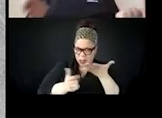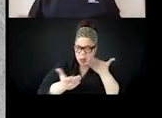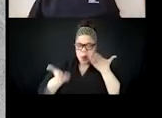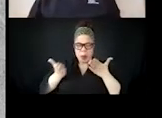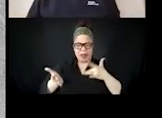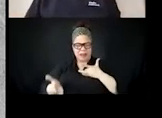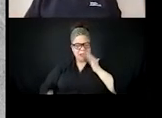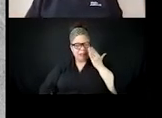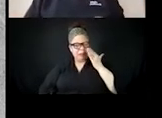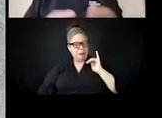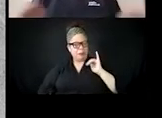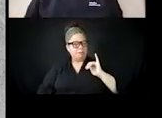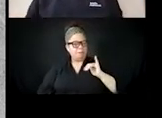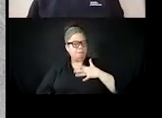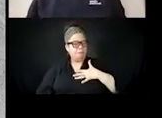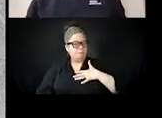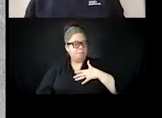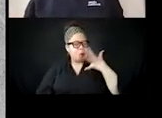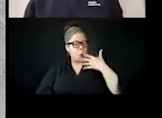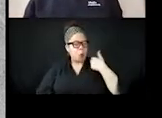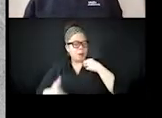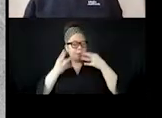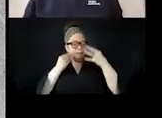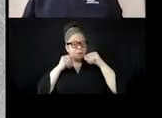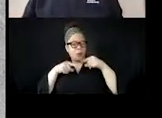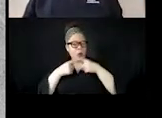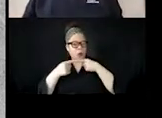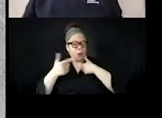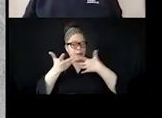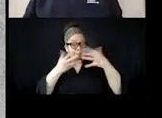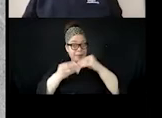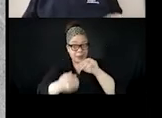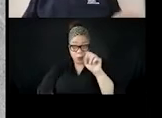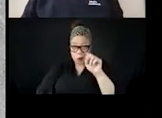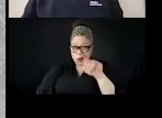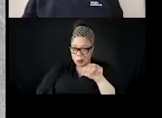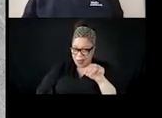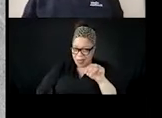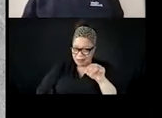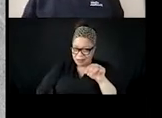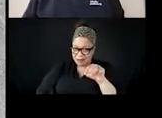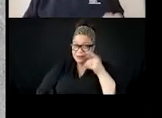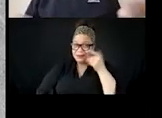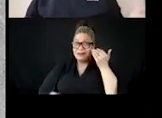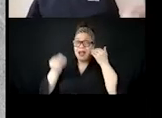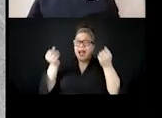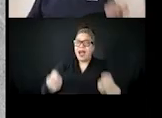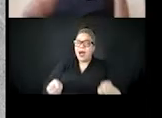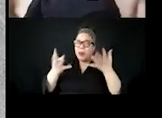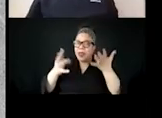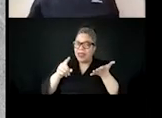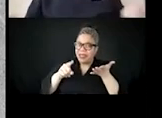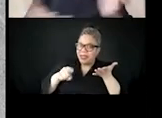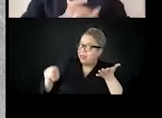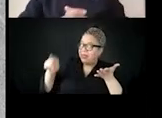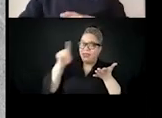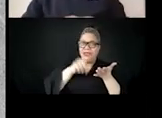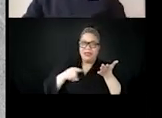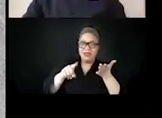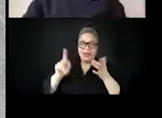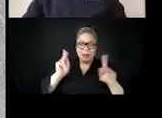how many people have retweeted something just by looking at the headline, drag yourself in the comments here. No, I'm just kidding. But, um,